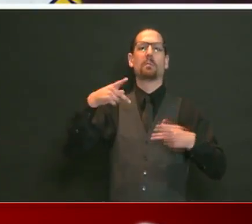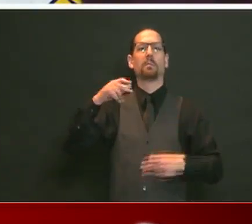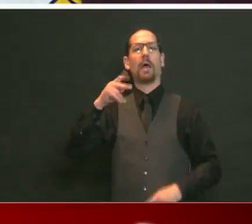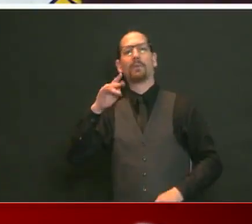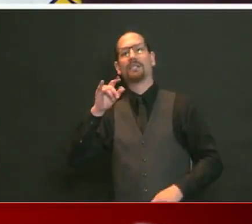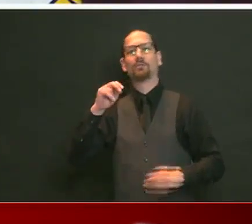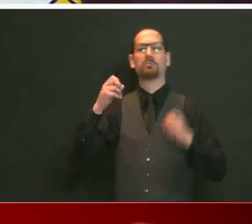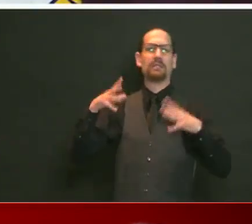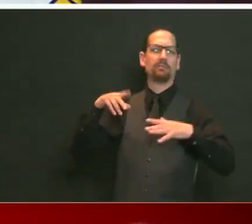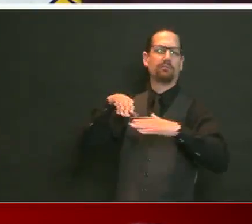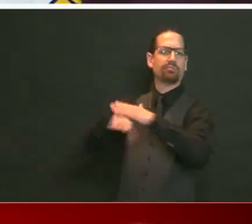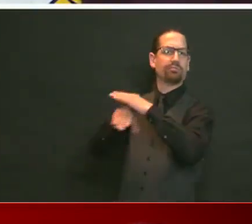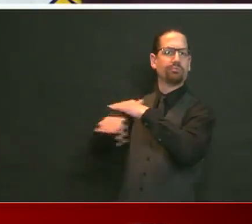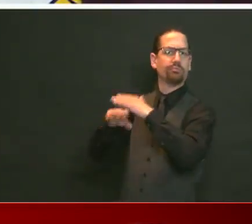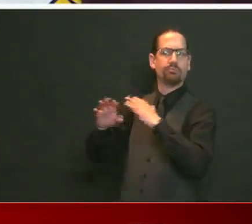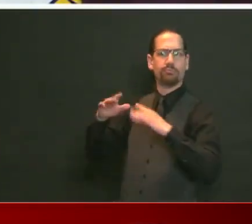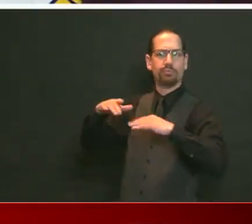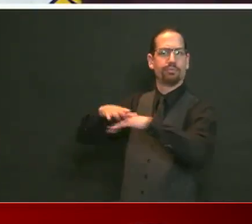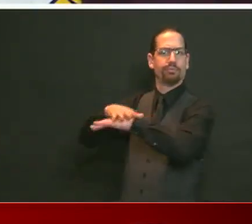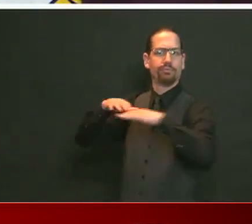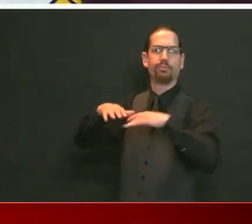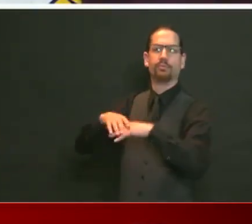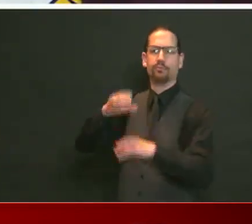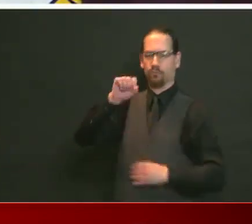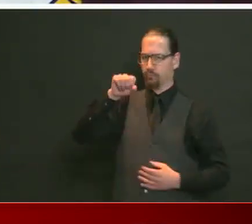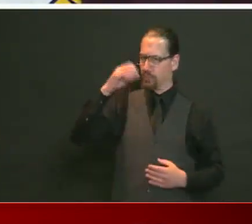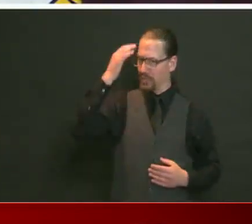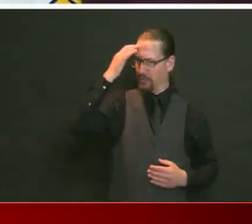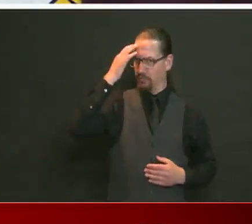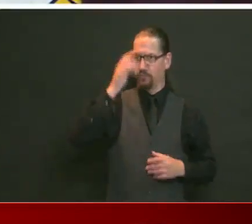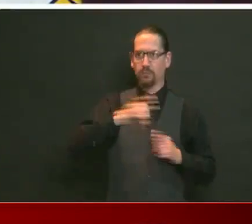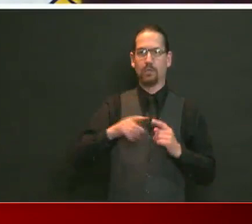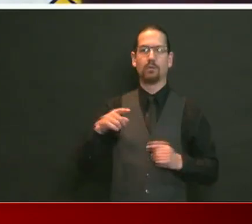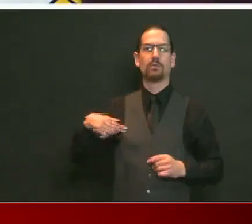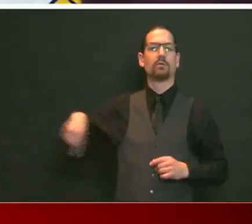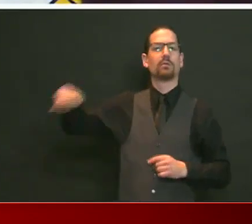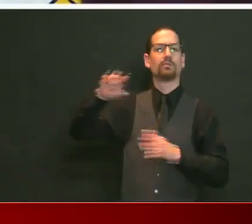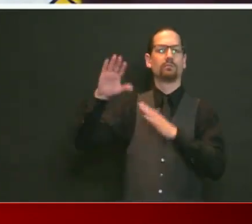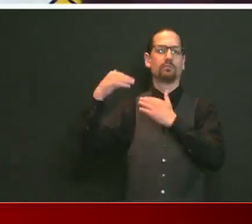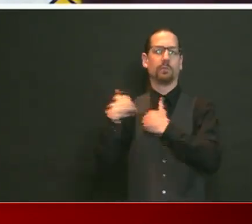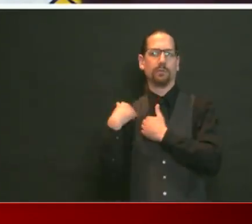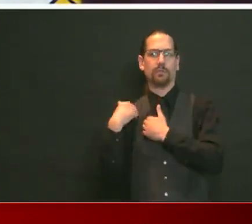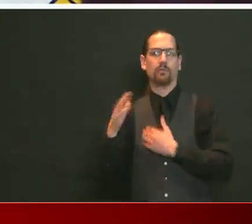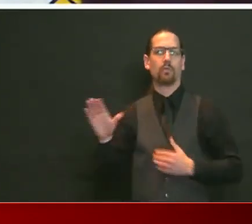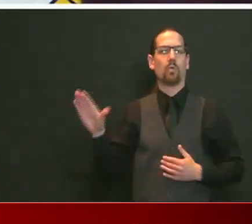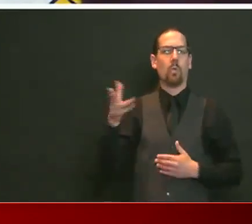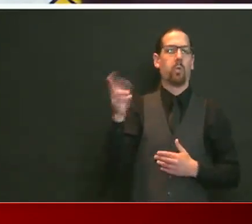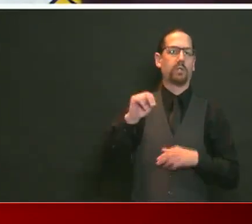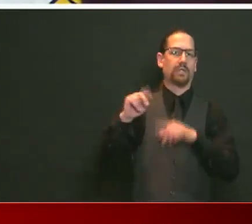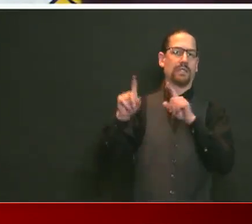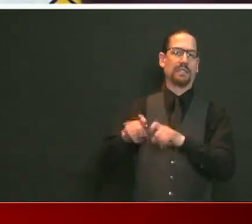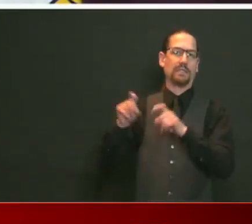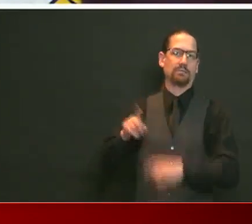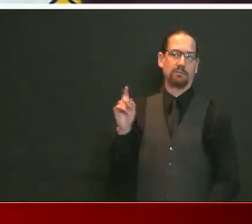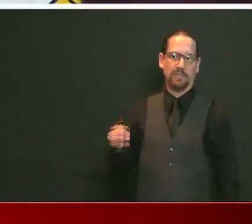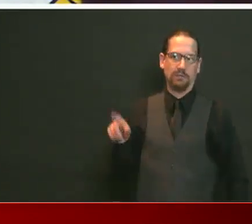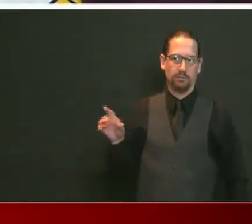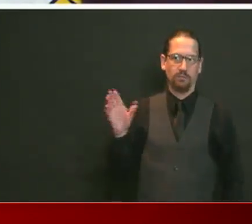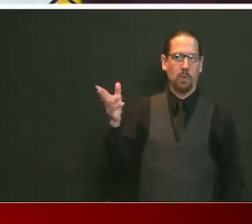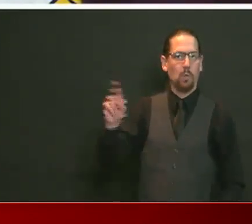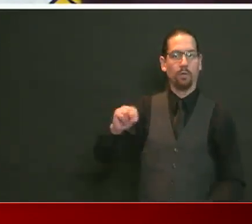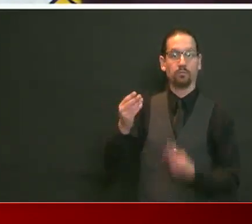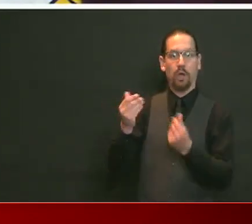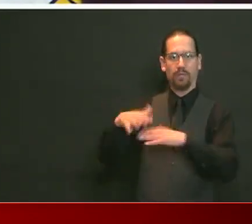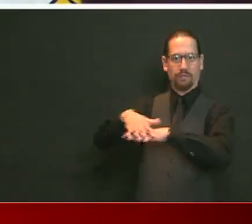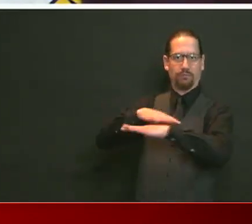probably going to want to do their own on-campus testing. That's because they want to do it. That's